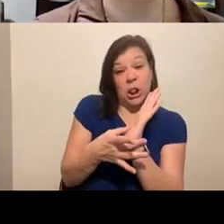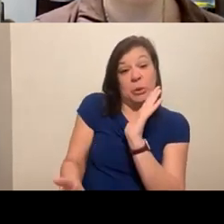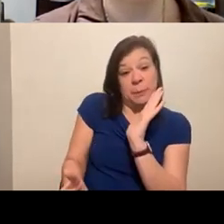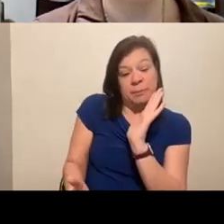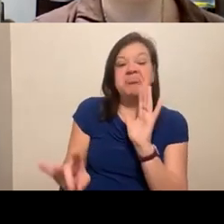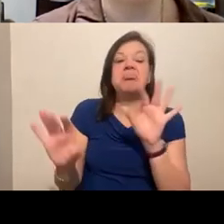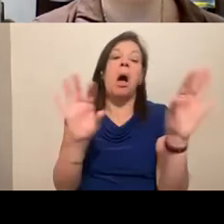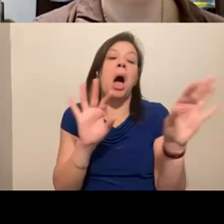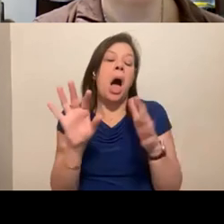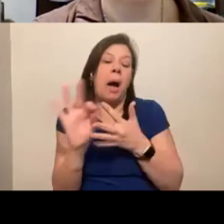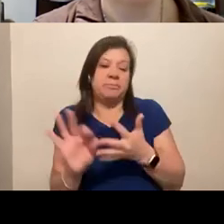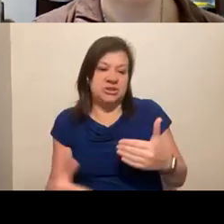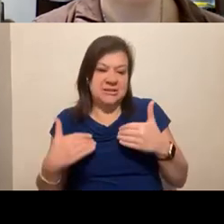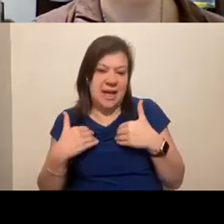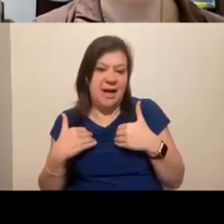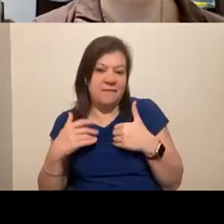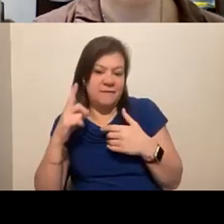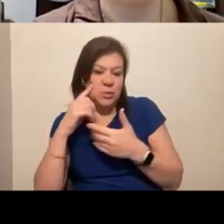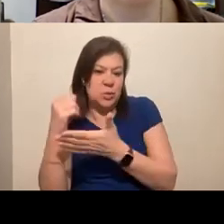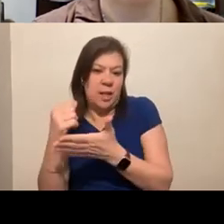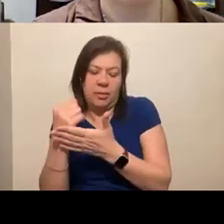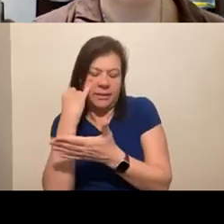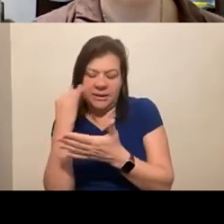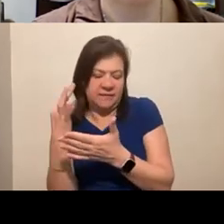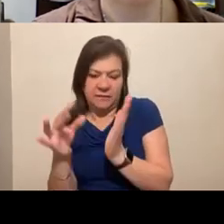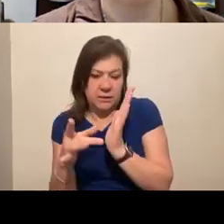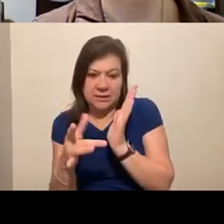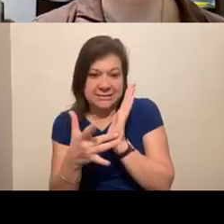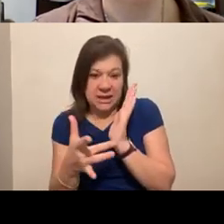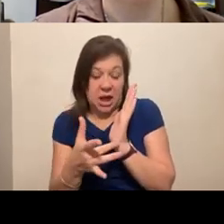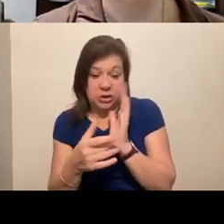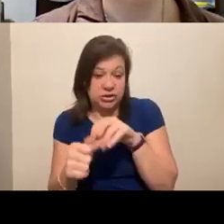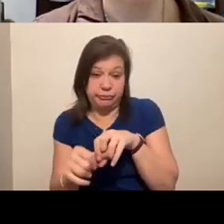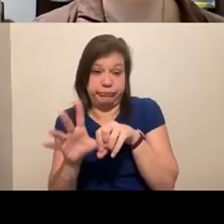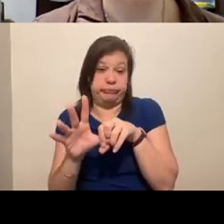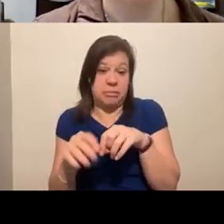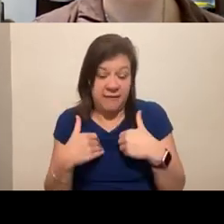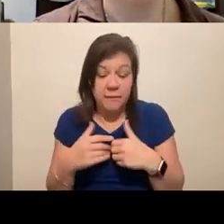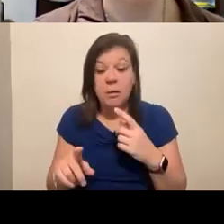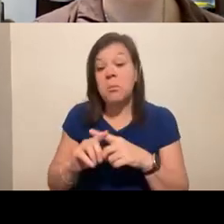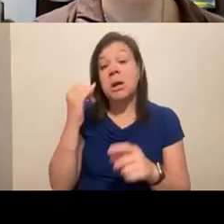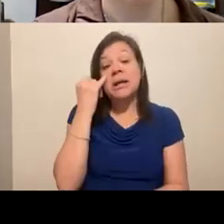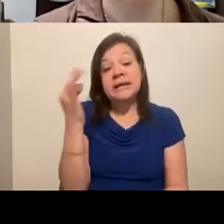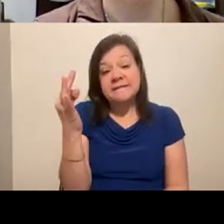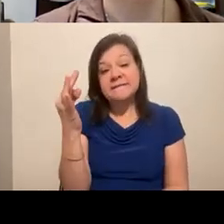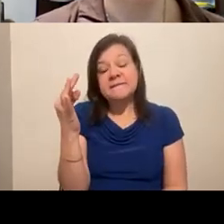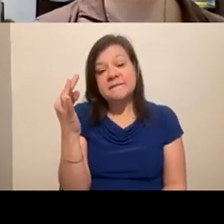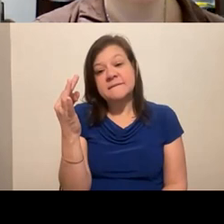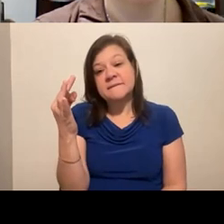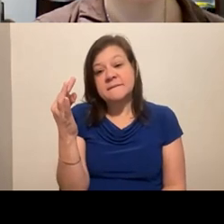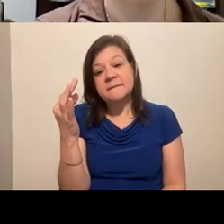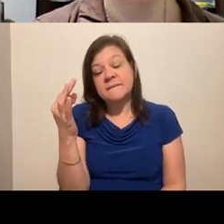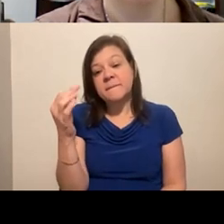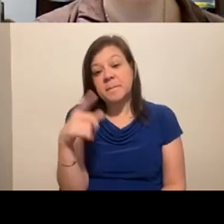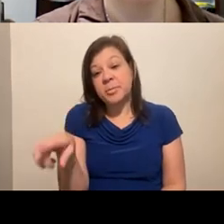be a paper, there will, you know, be other options for how you can get information. But if you are at all so inclined, I highly recommend